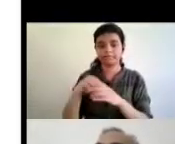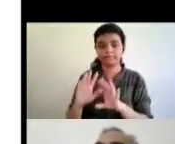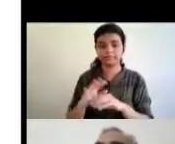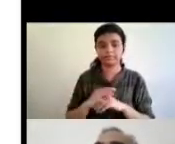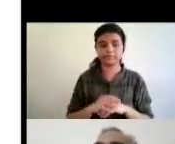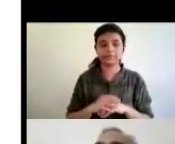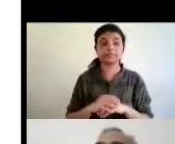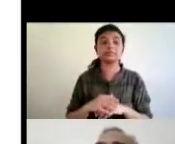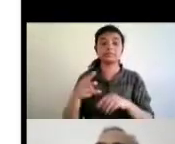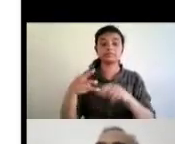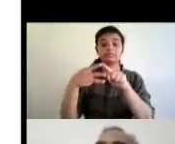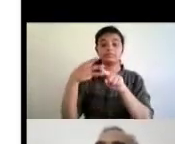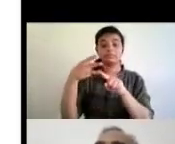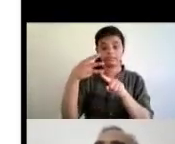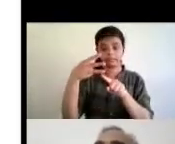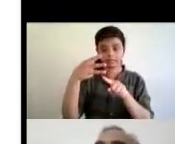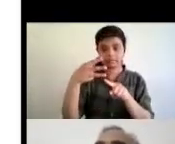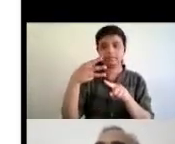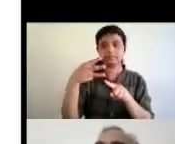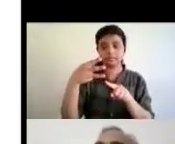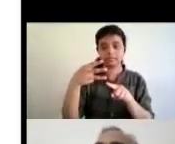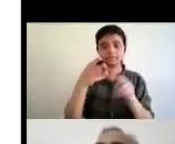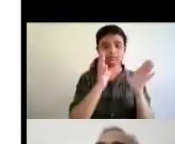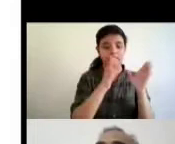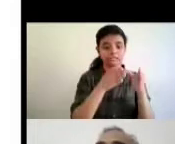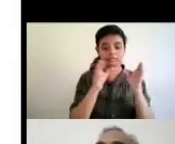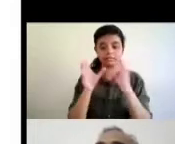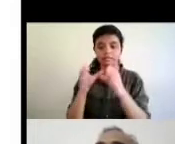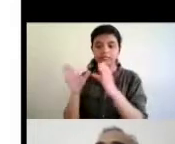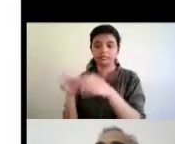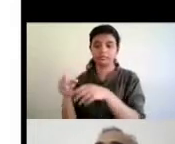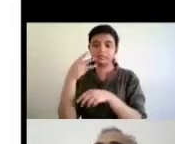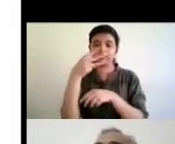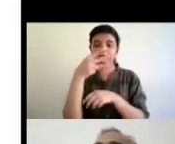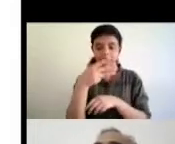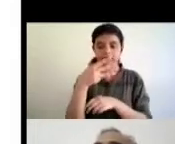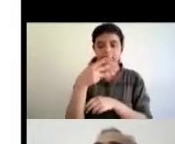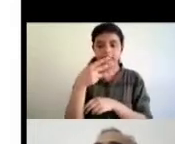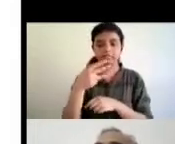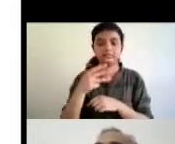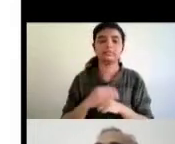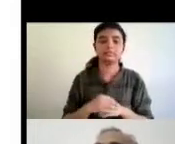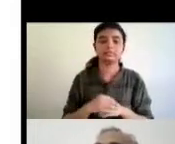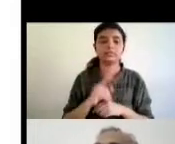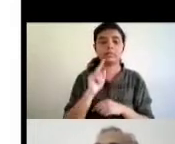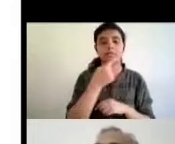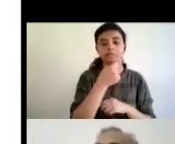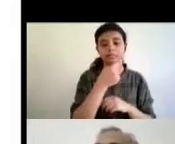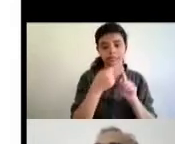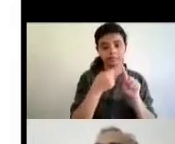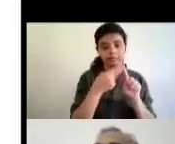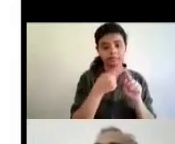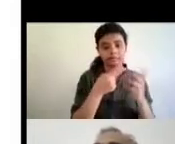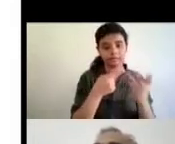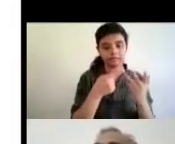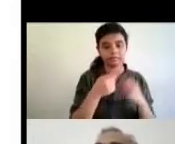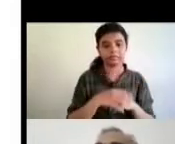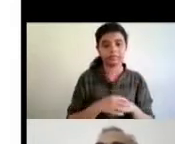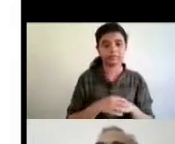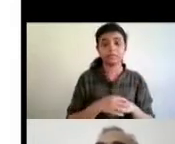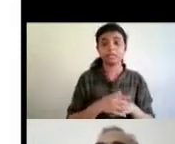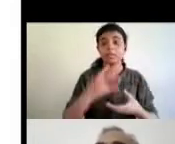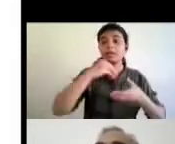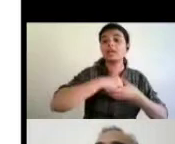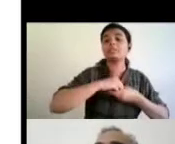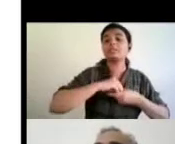so there are three areas of focus for this accessible one is that one is capacity